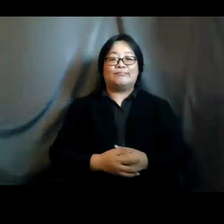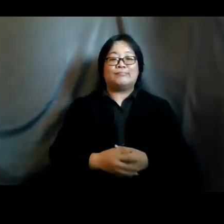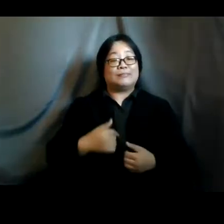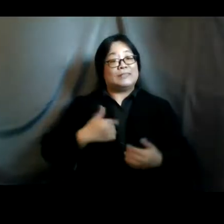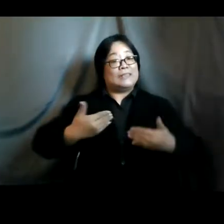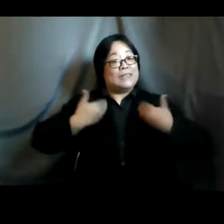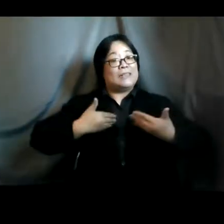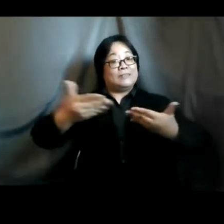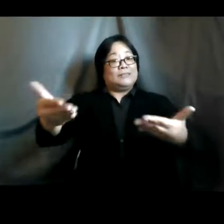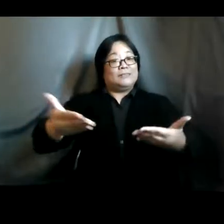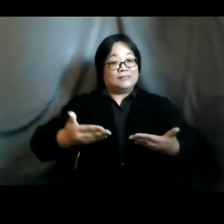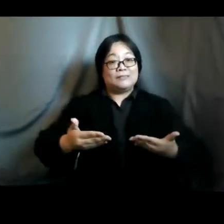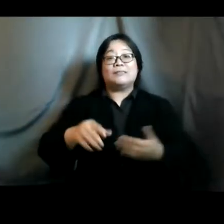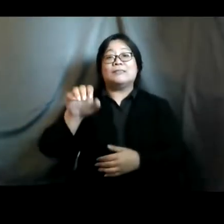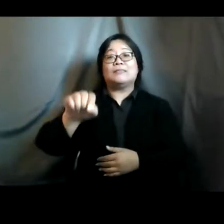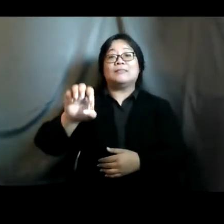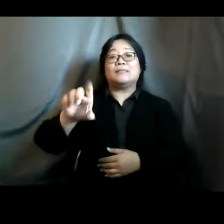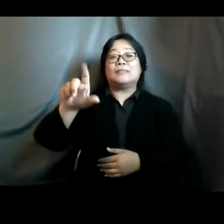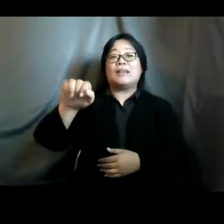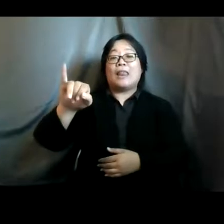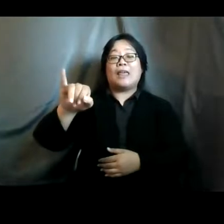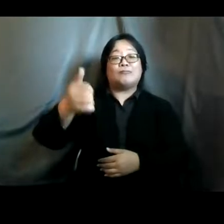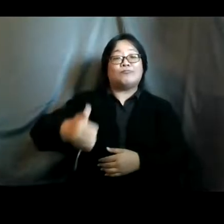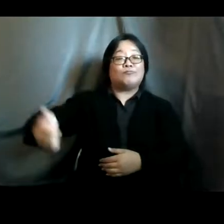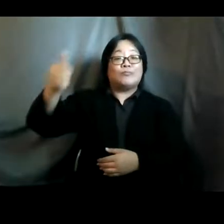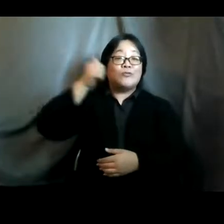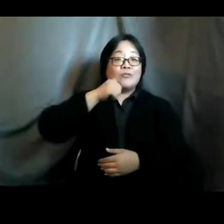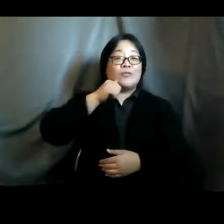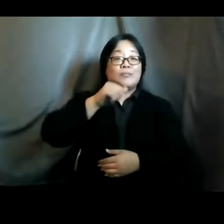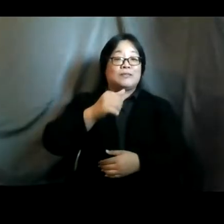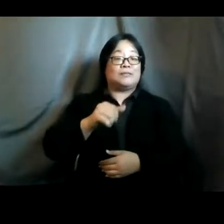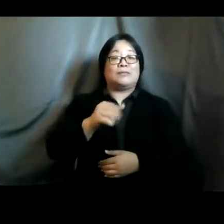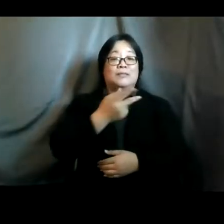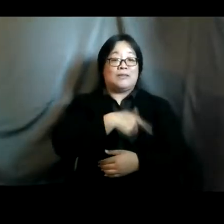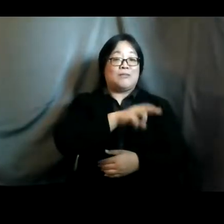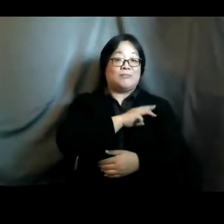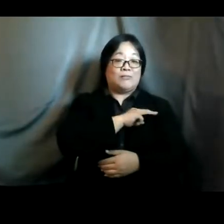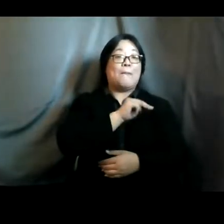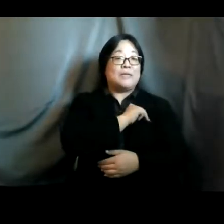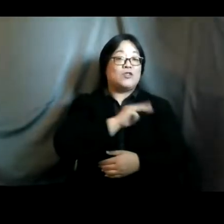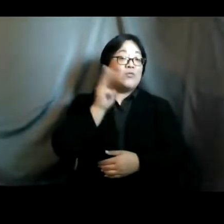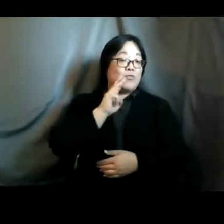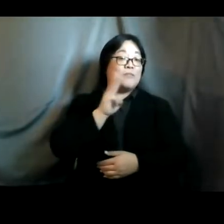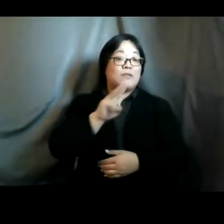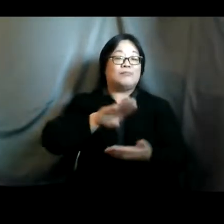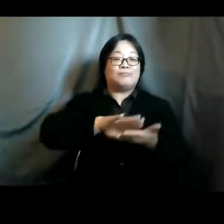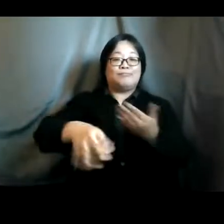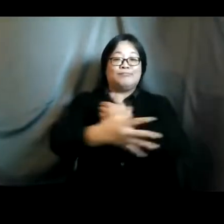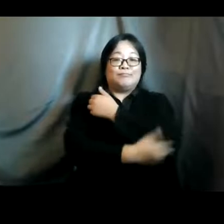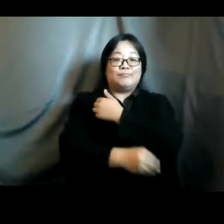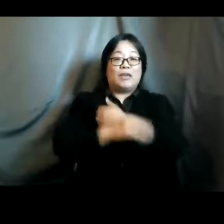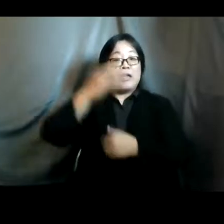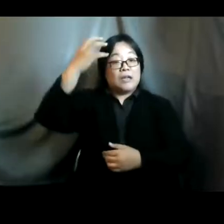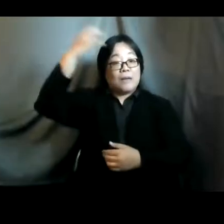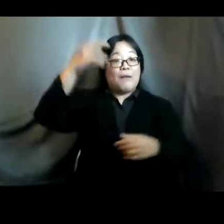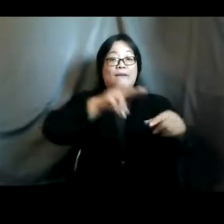introducing salai director for women ministry of women children and poverty alleviation with the government of the republic